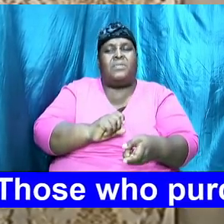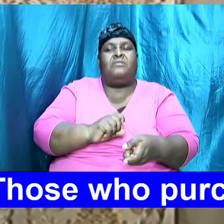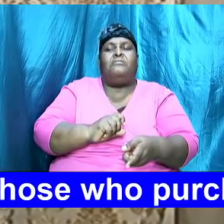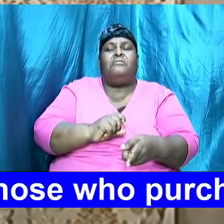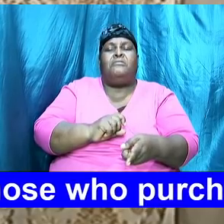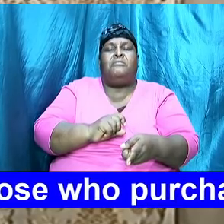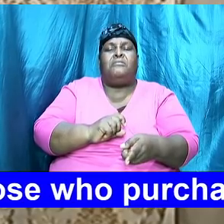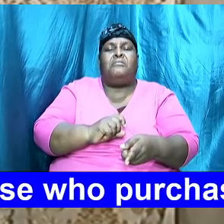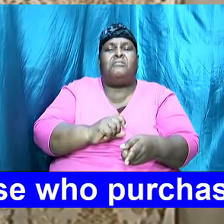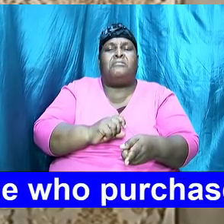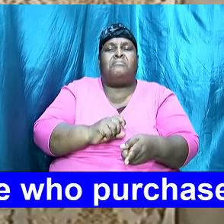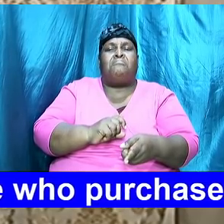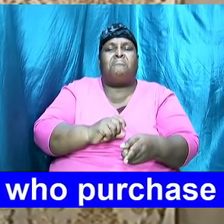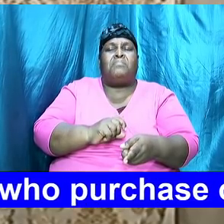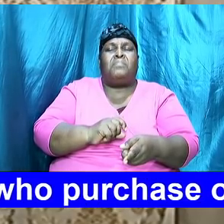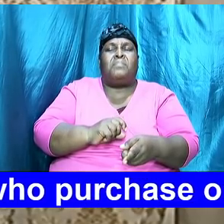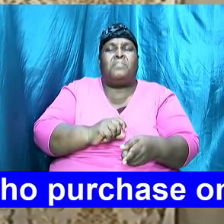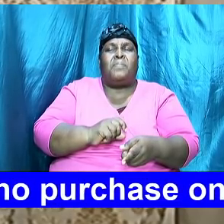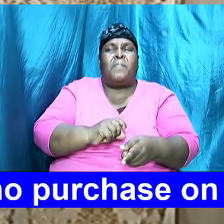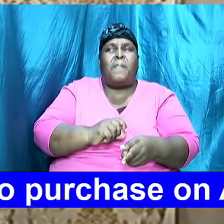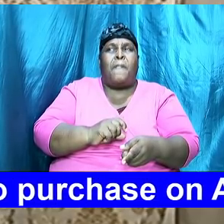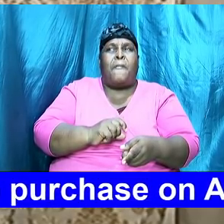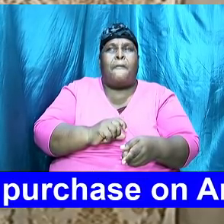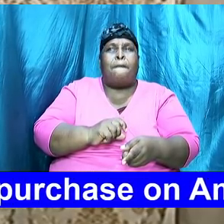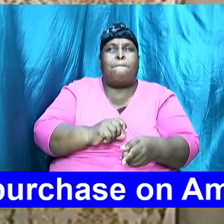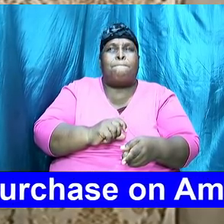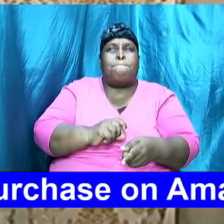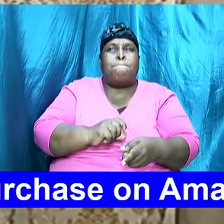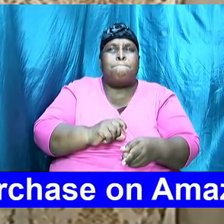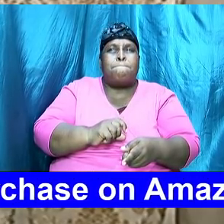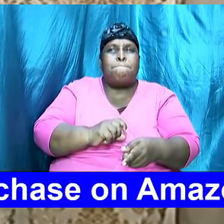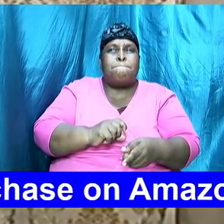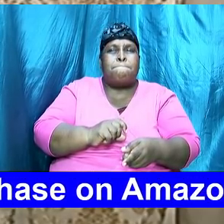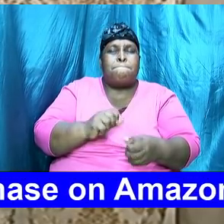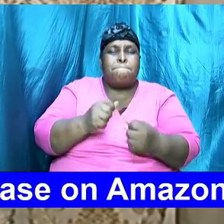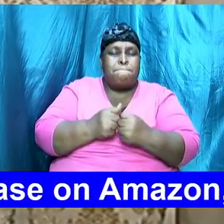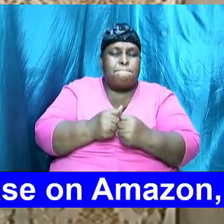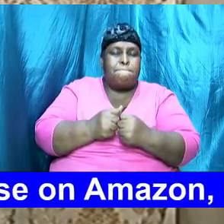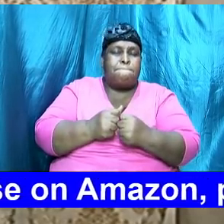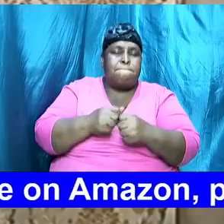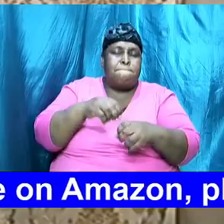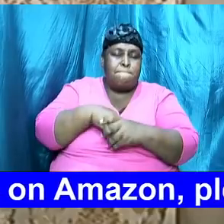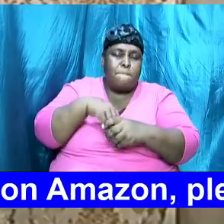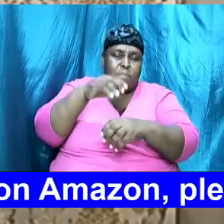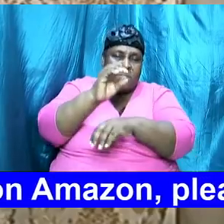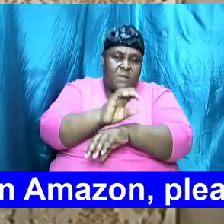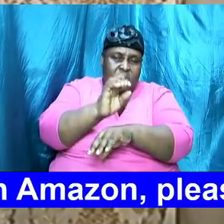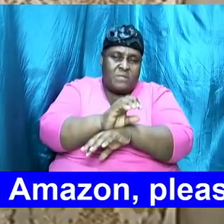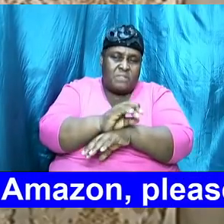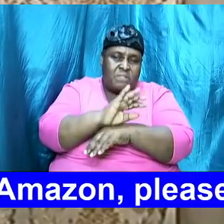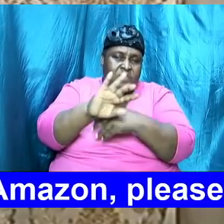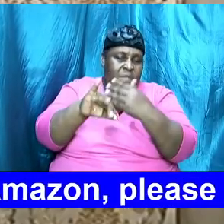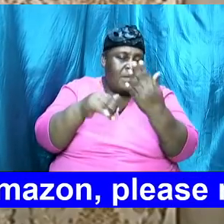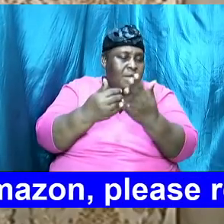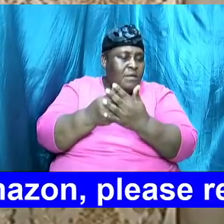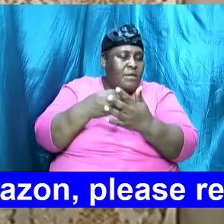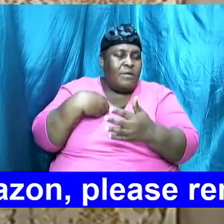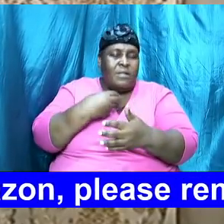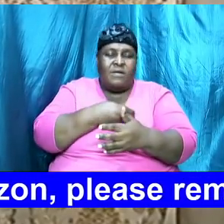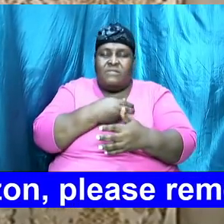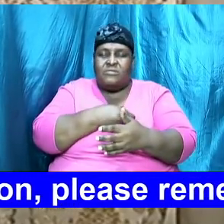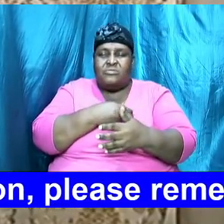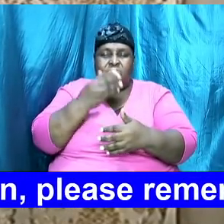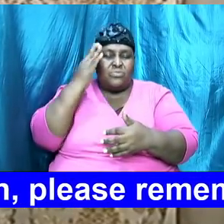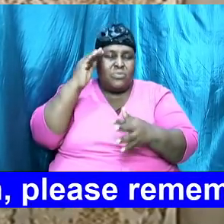an angle within the church itself. all of us knows how great and how